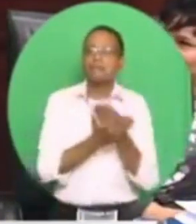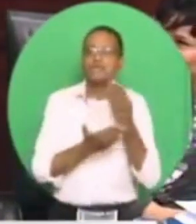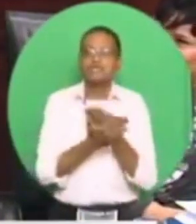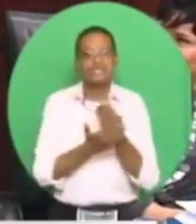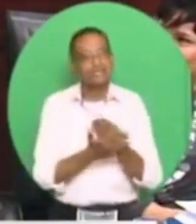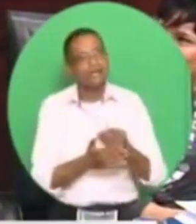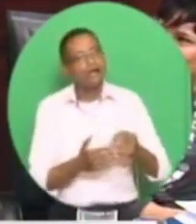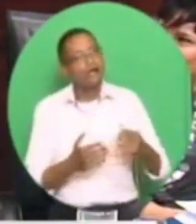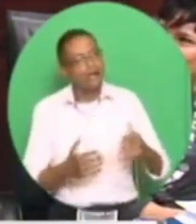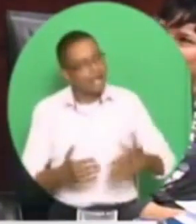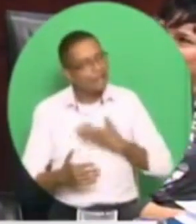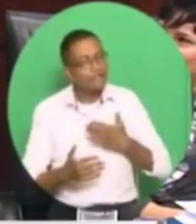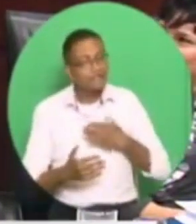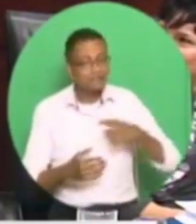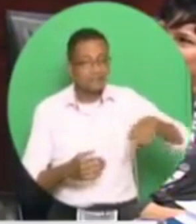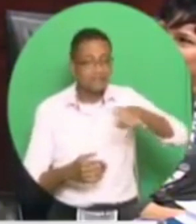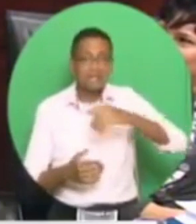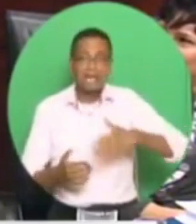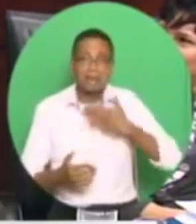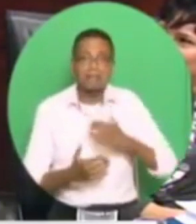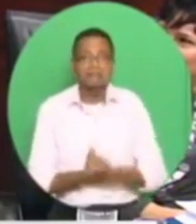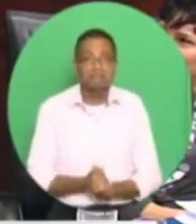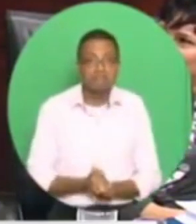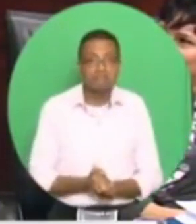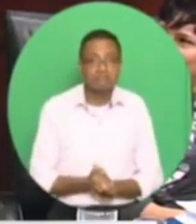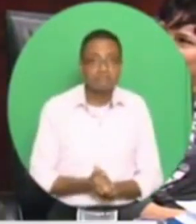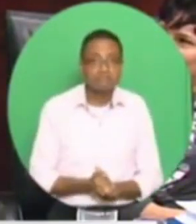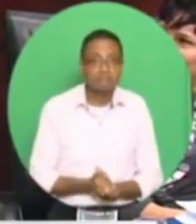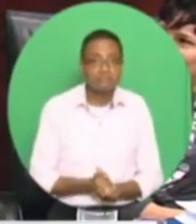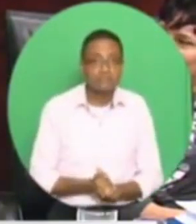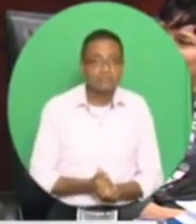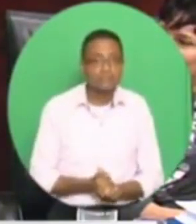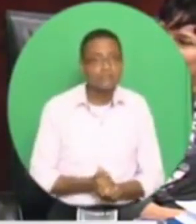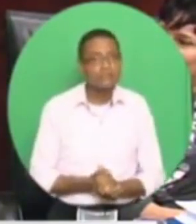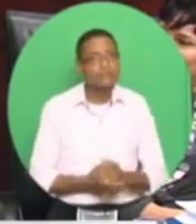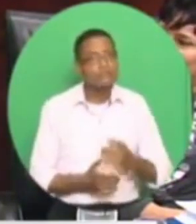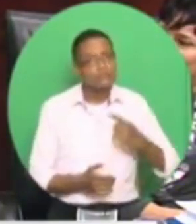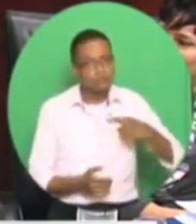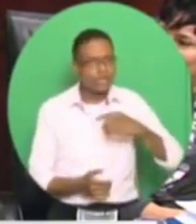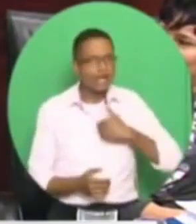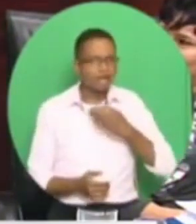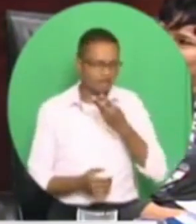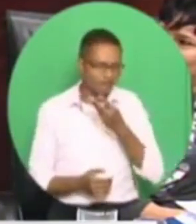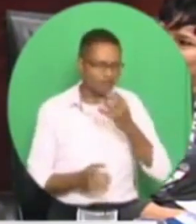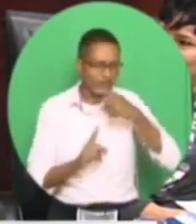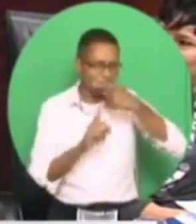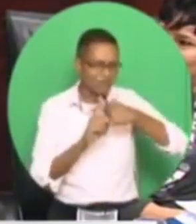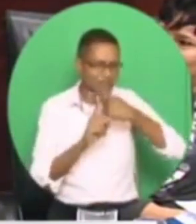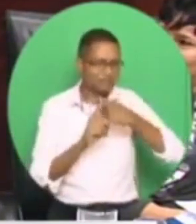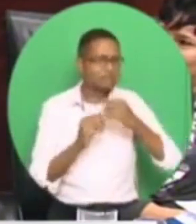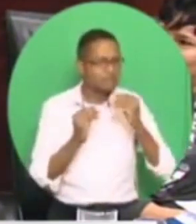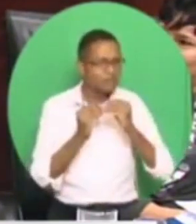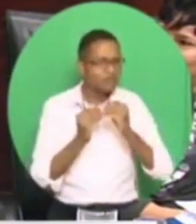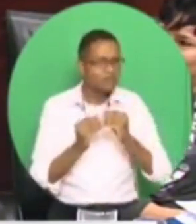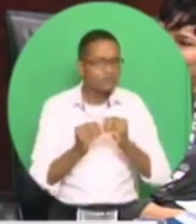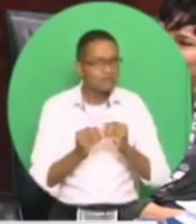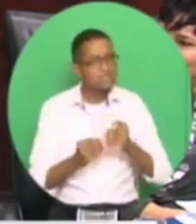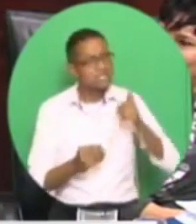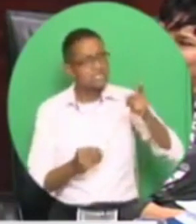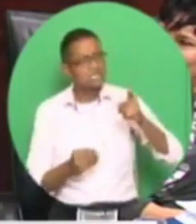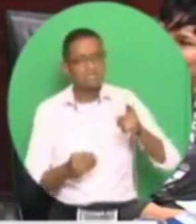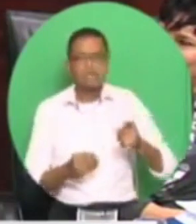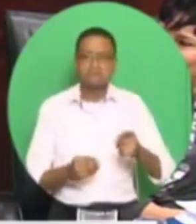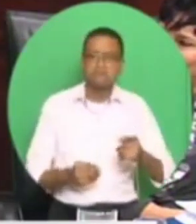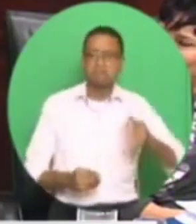I'm almost tempted to say that we have survived, but we have a few more months to go. Madam Speaker, the Minister had neither rhyme nor rhythm.